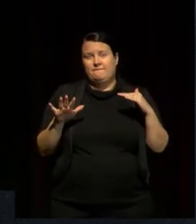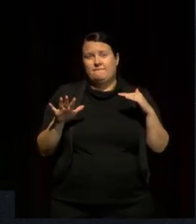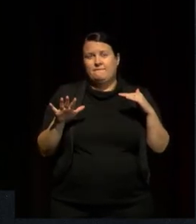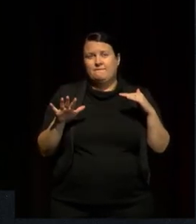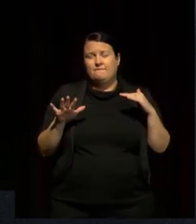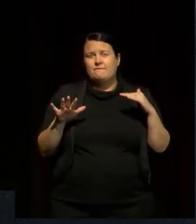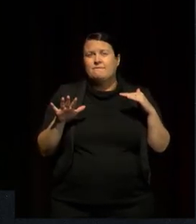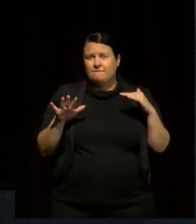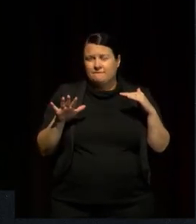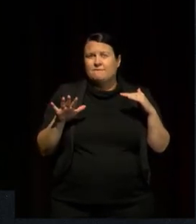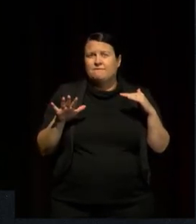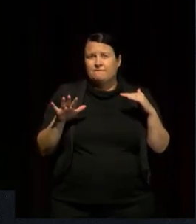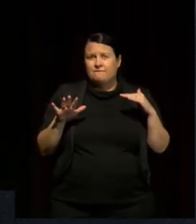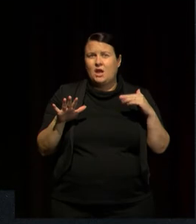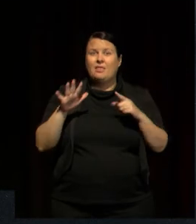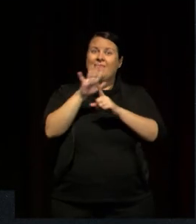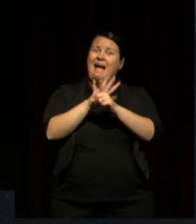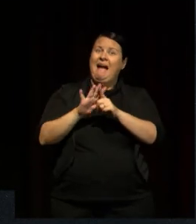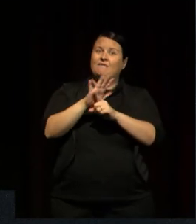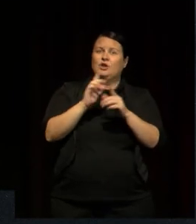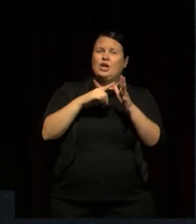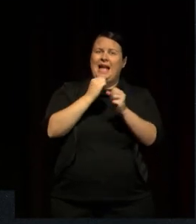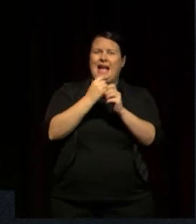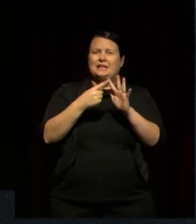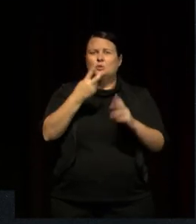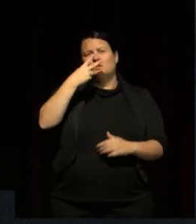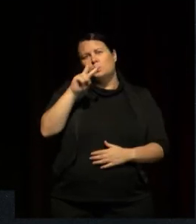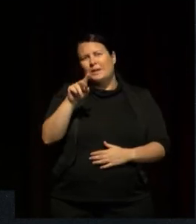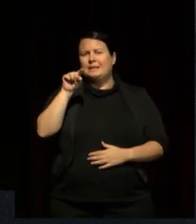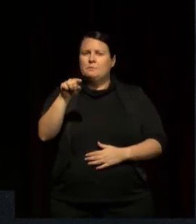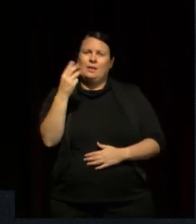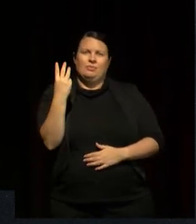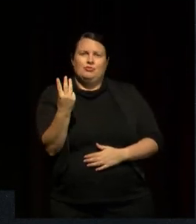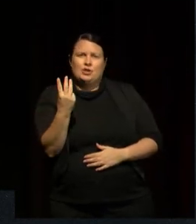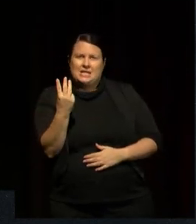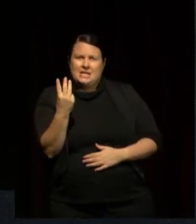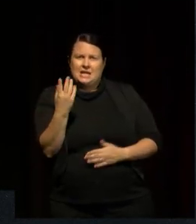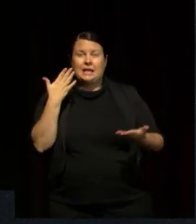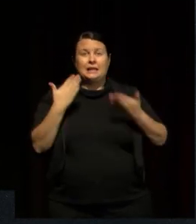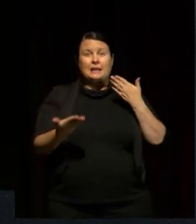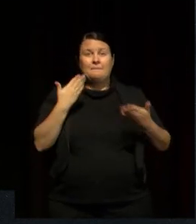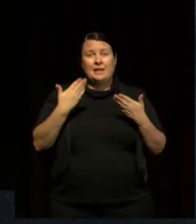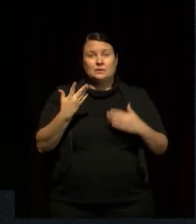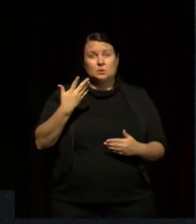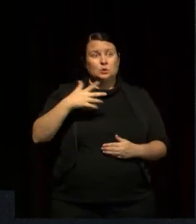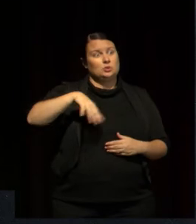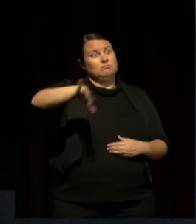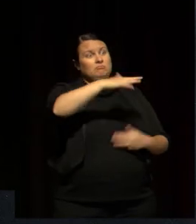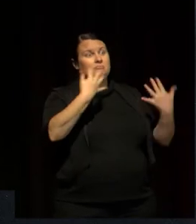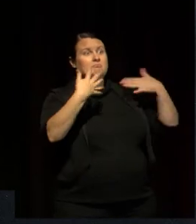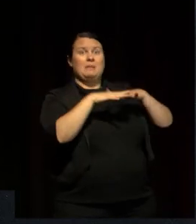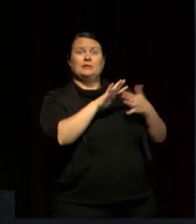And our average age at that time was 20.3, as compared with the non-Indigenous mainstream